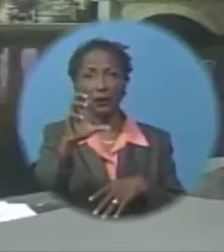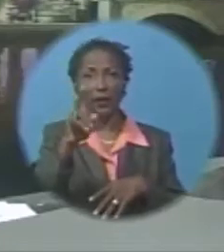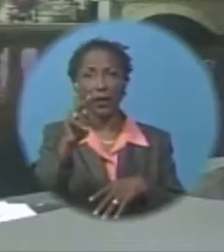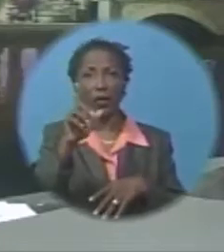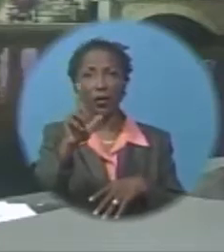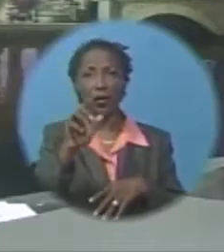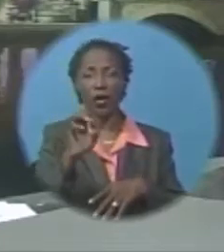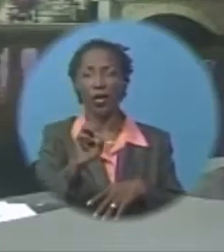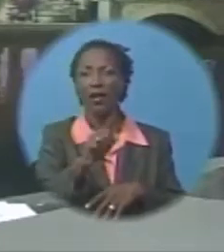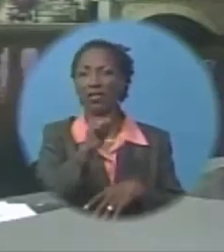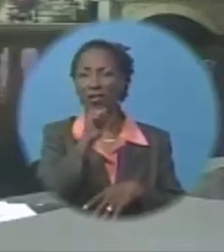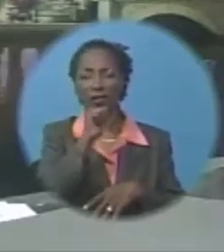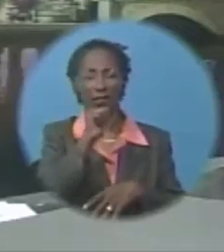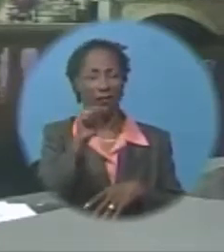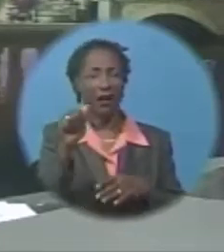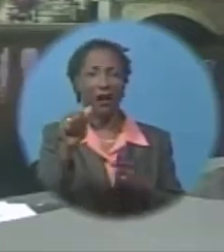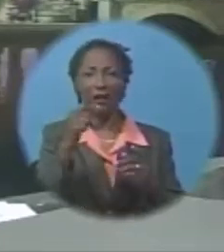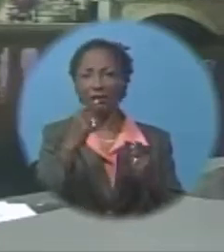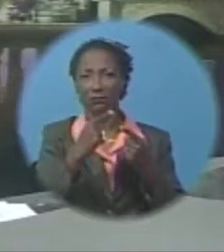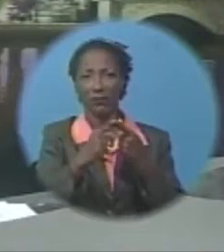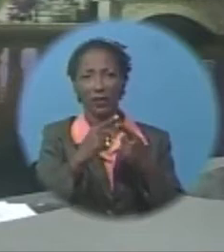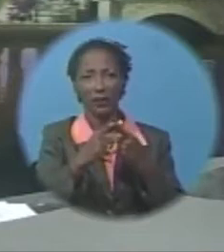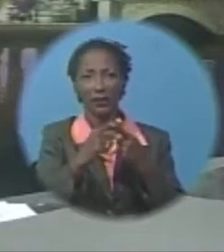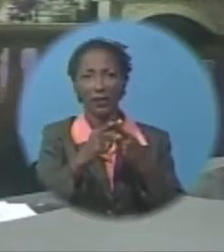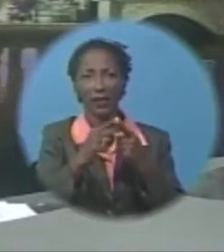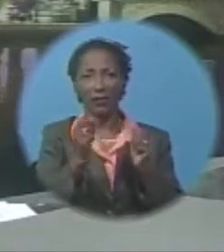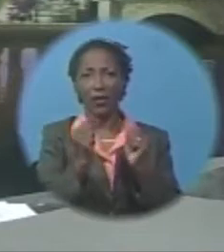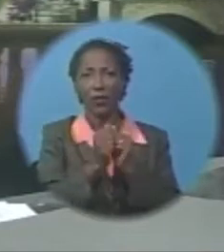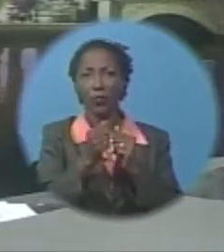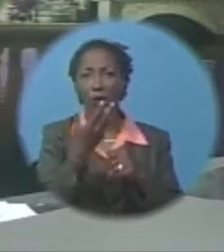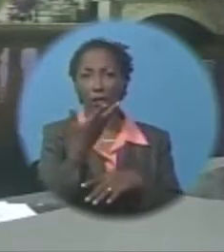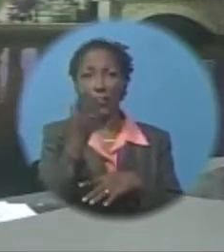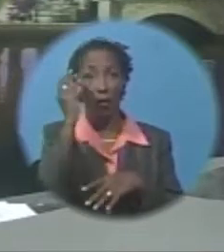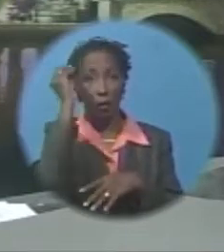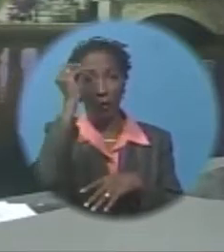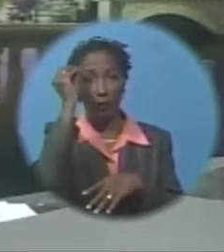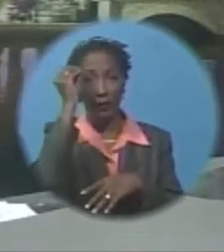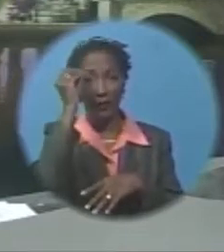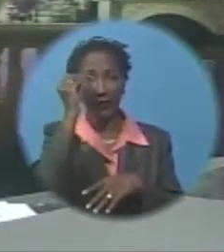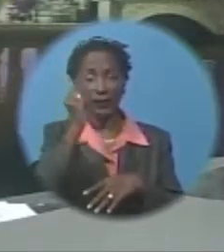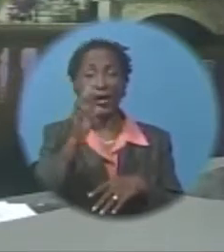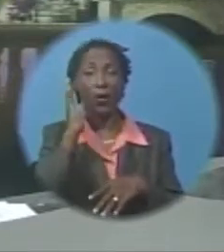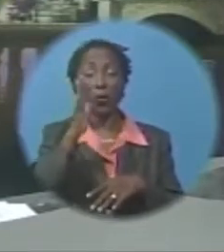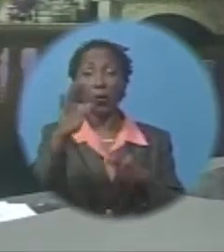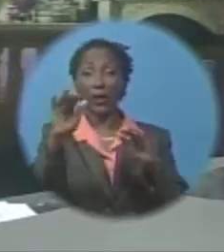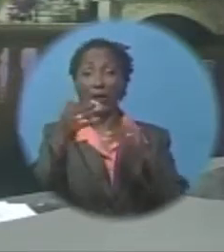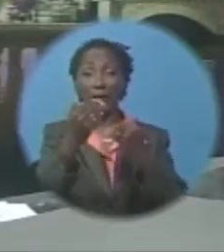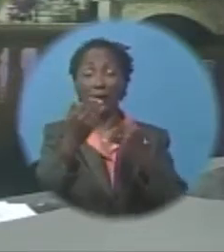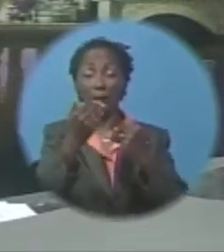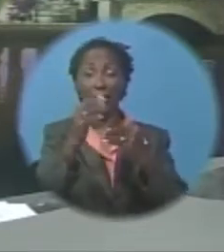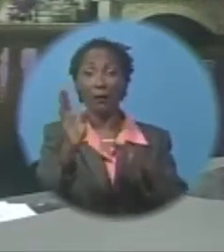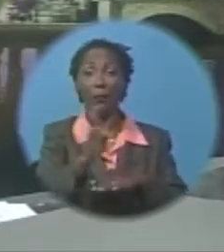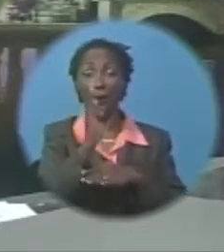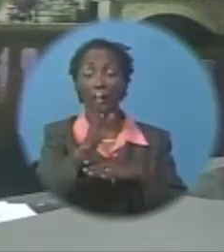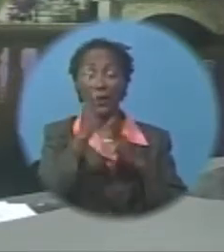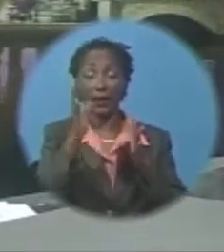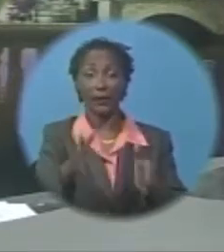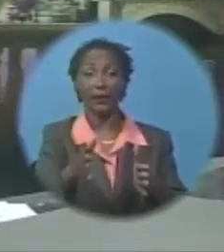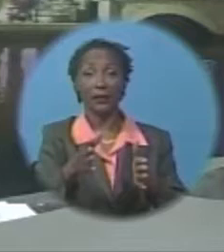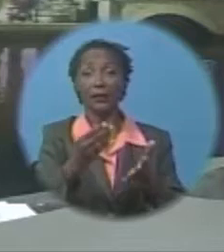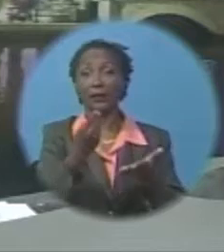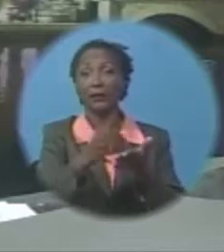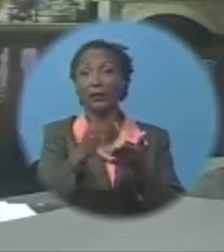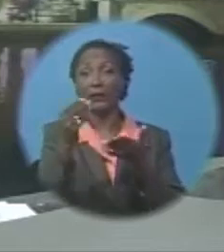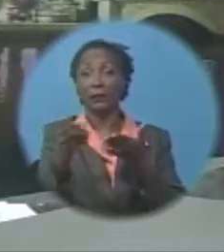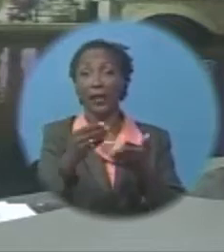positive, as they expect the new measures to further limit the ability of Barbadians to spend, causing the local economy to further